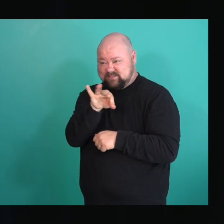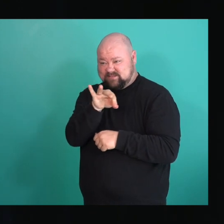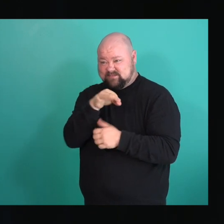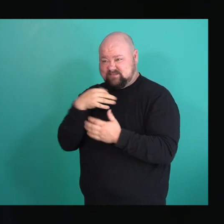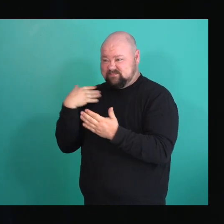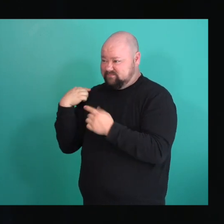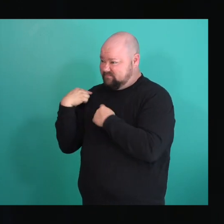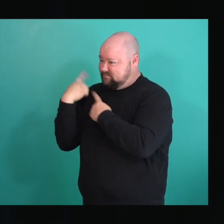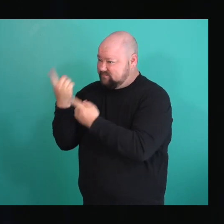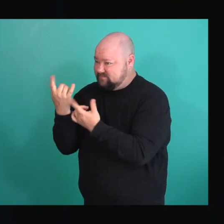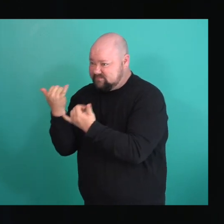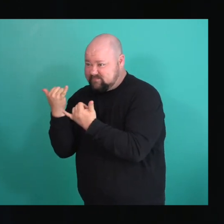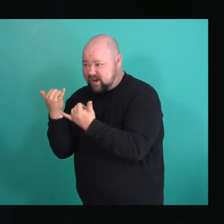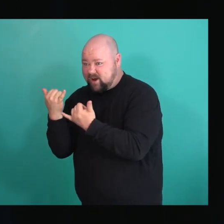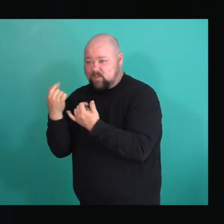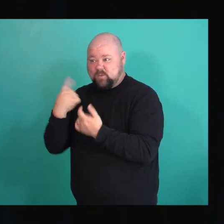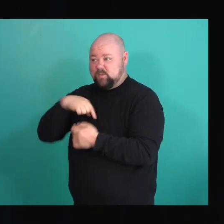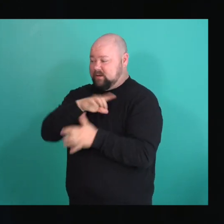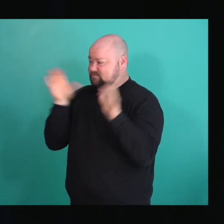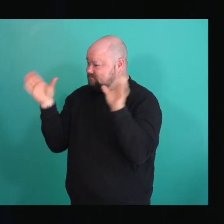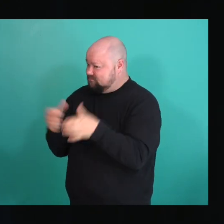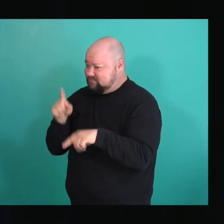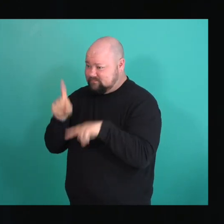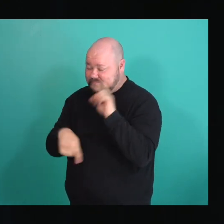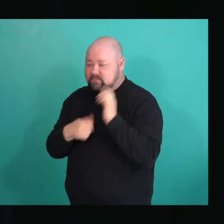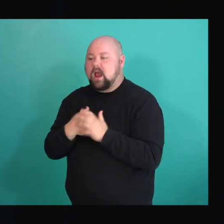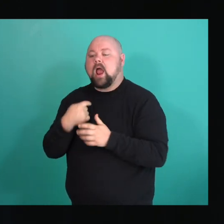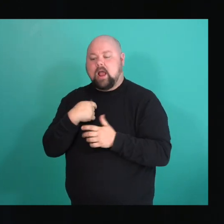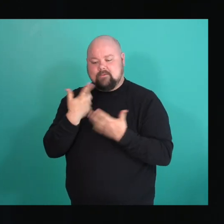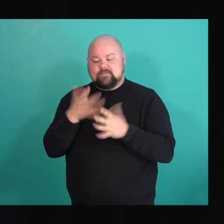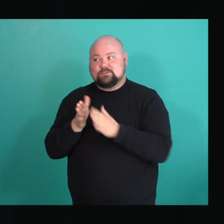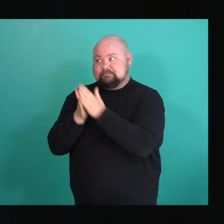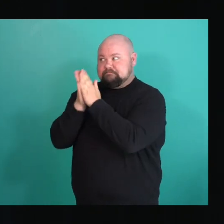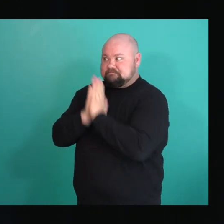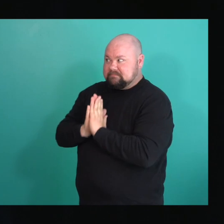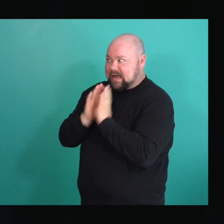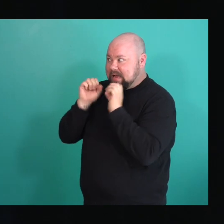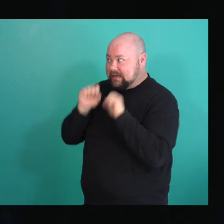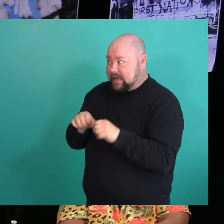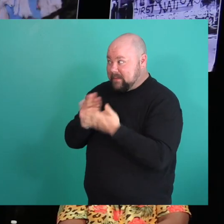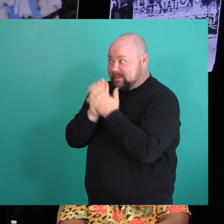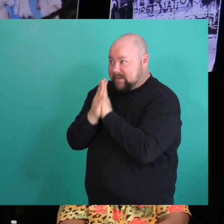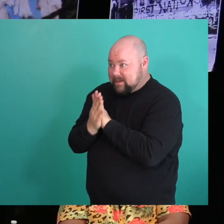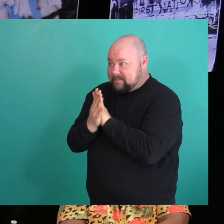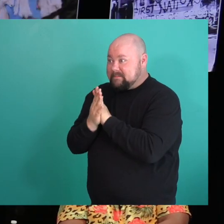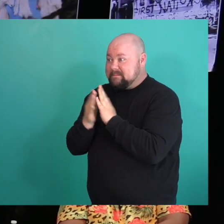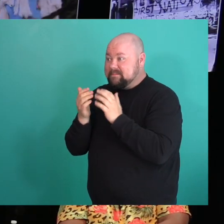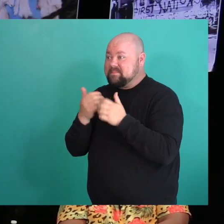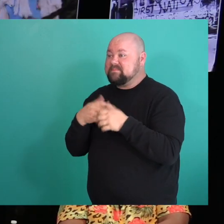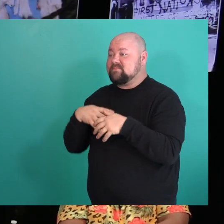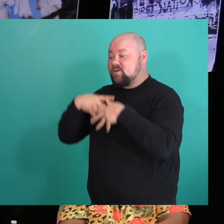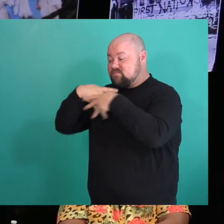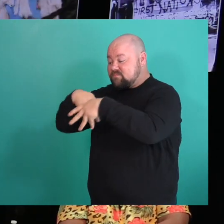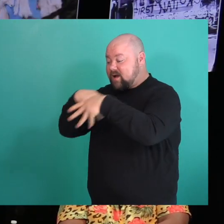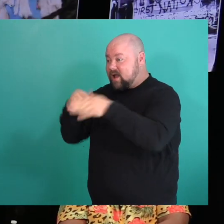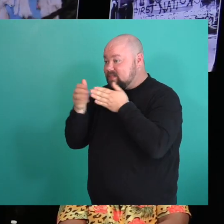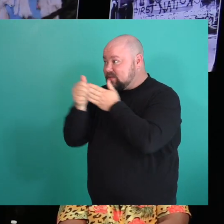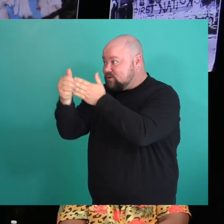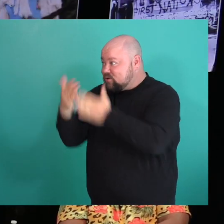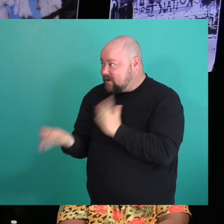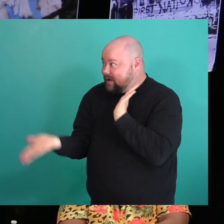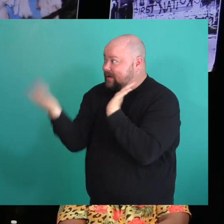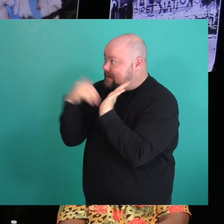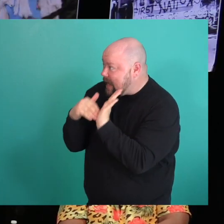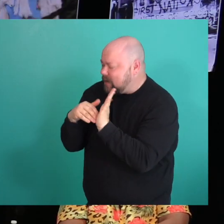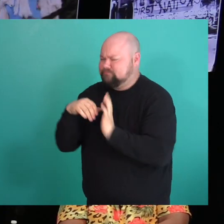I'm on the Vancouver Pride Society board, if I could be Grand Marshal again, because I was in 2019. But I got denied because it was so